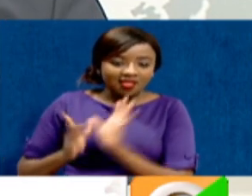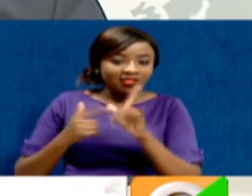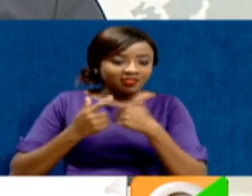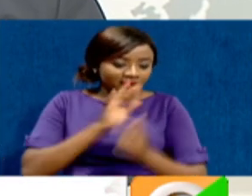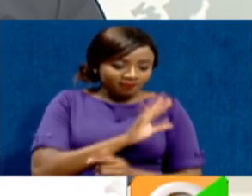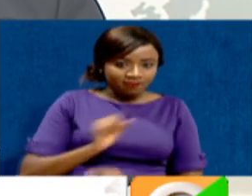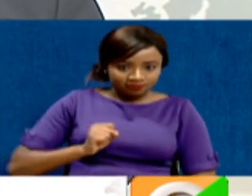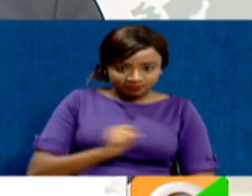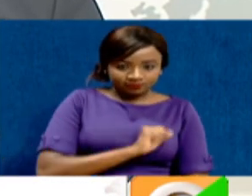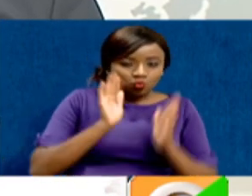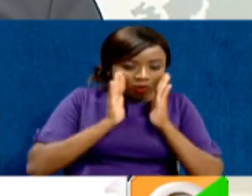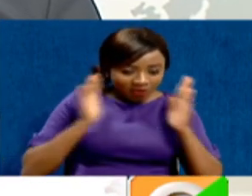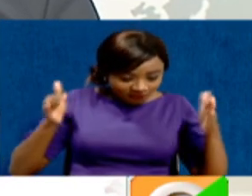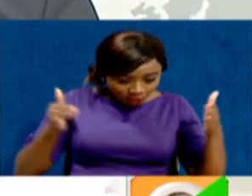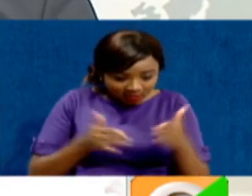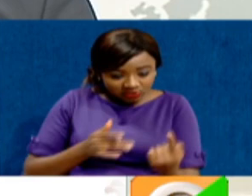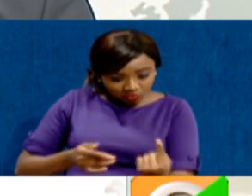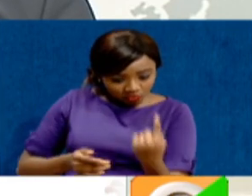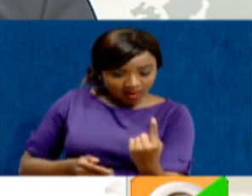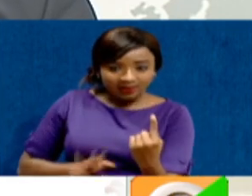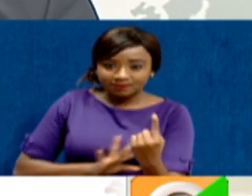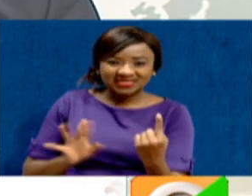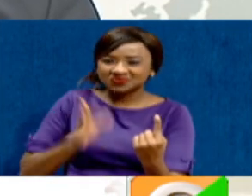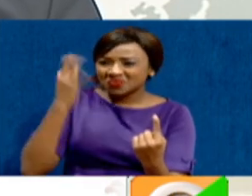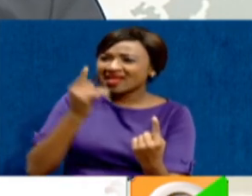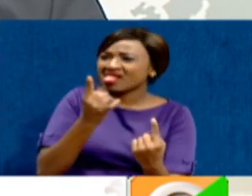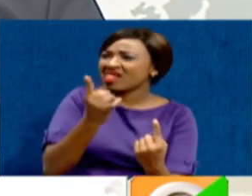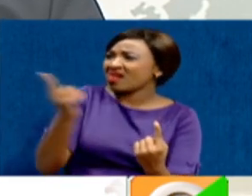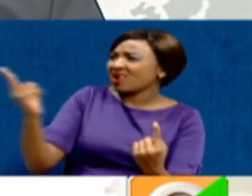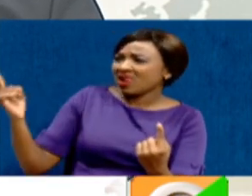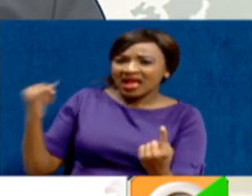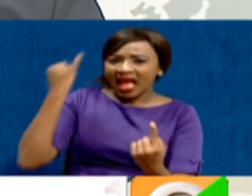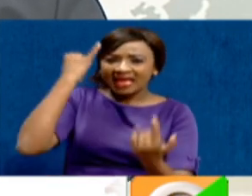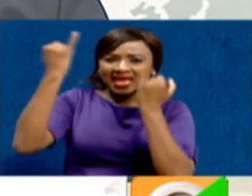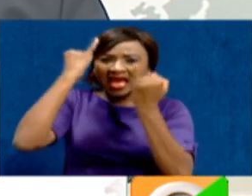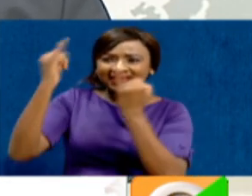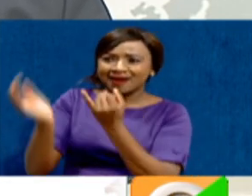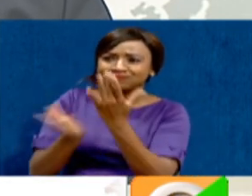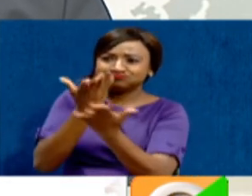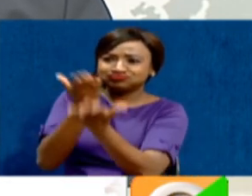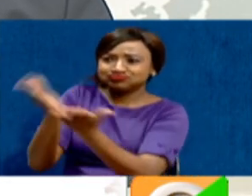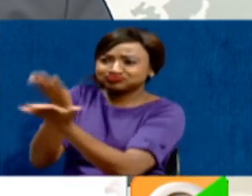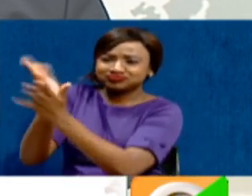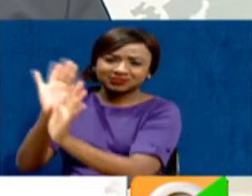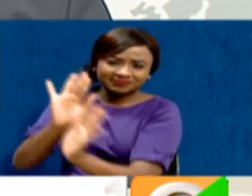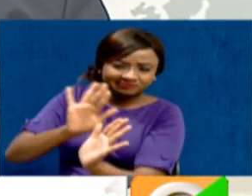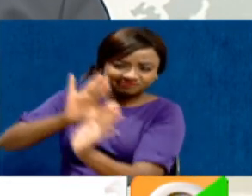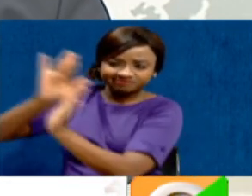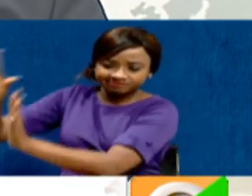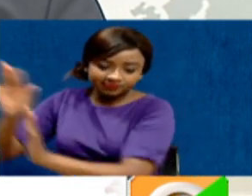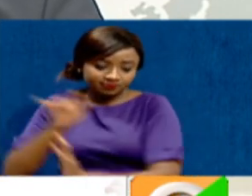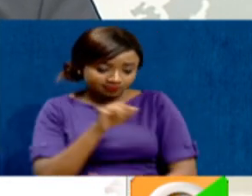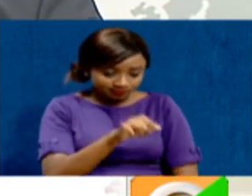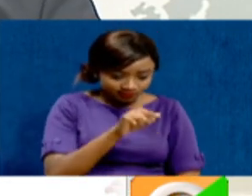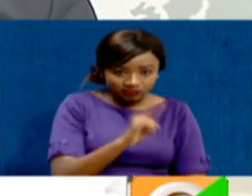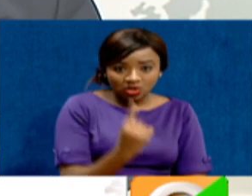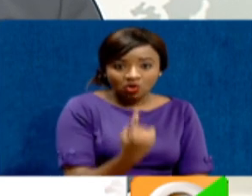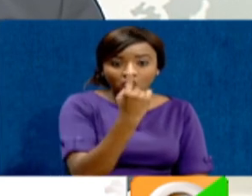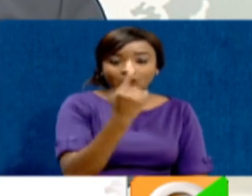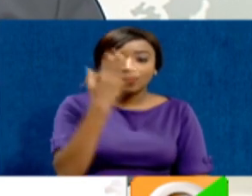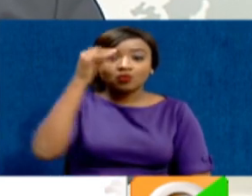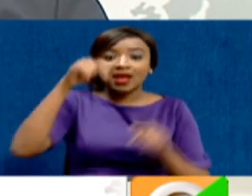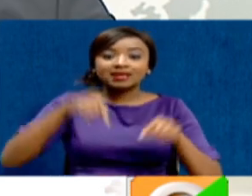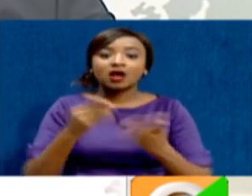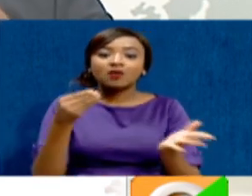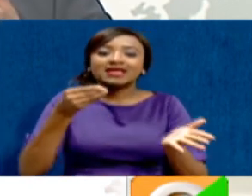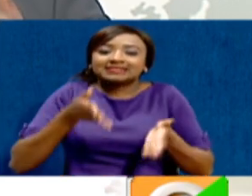with one formula. Because as we speak now, what is currently on the floor of the House is the Finance Committee report as